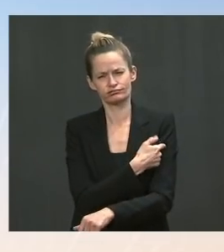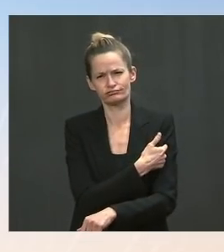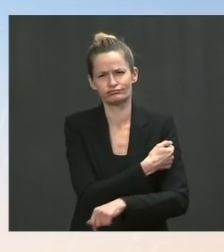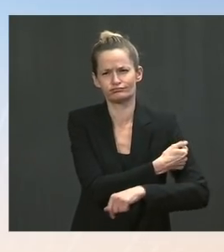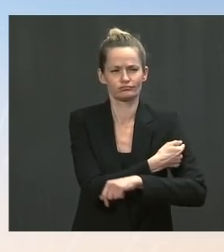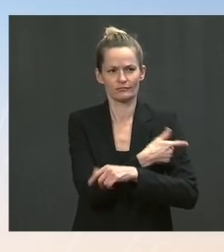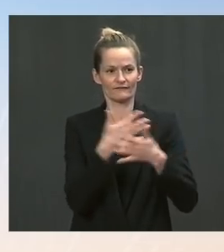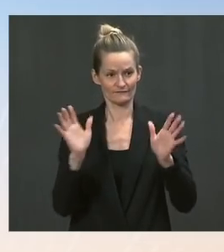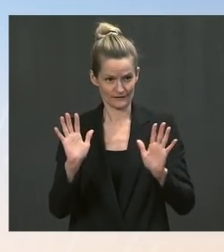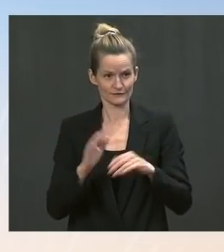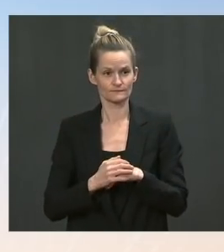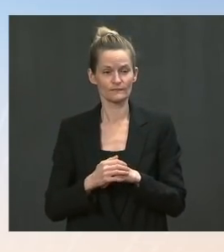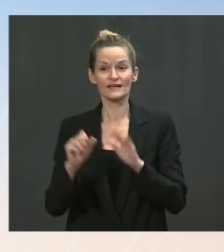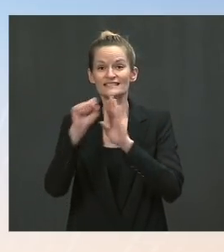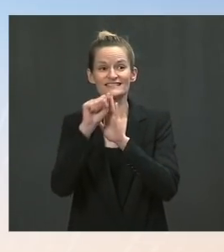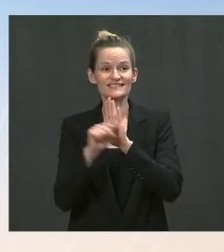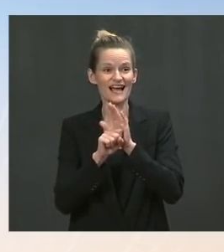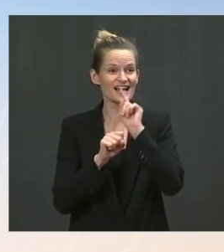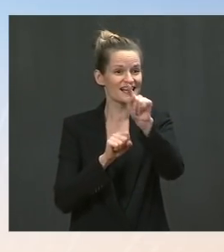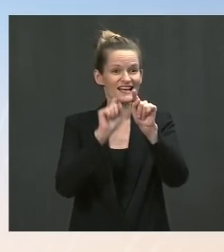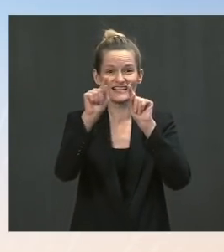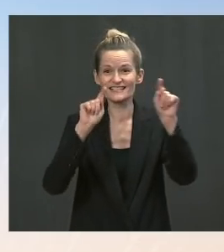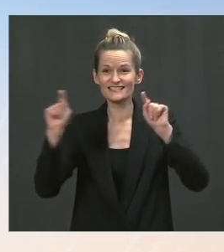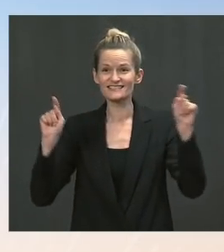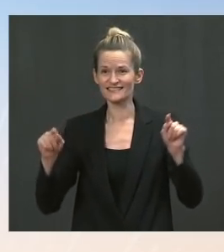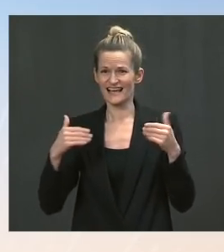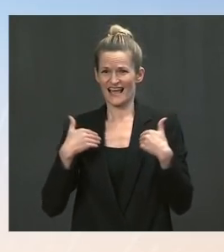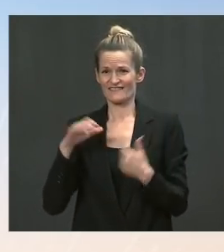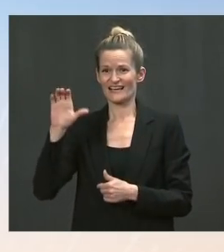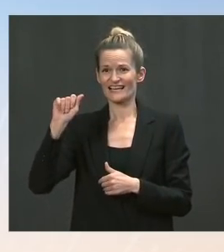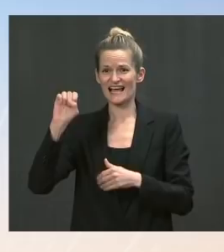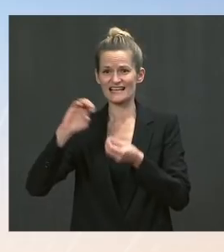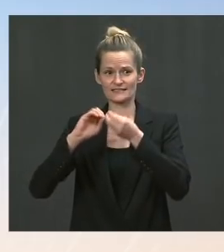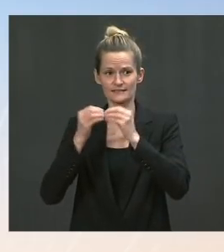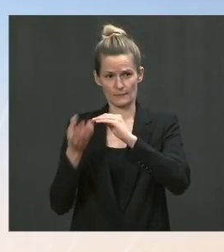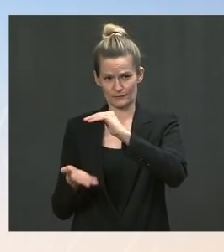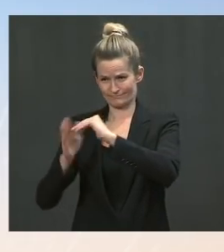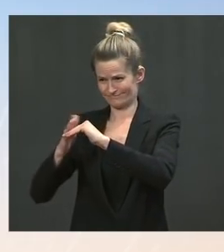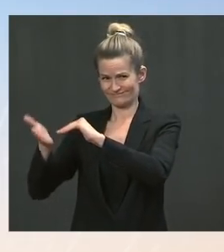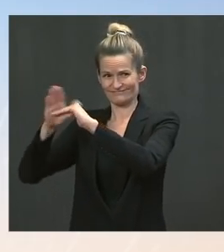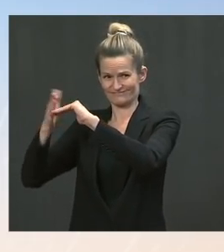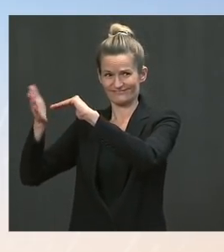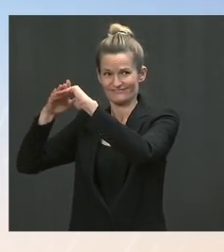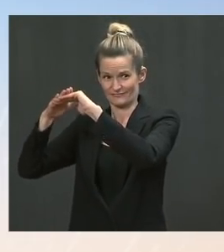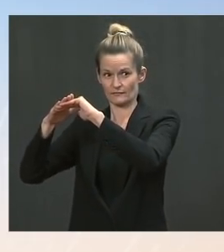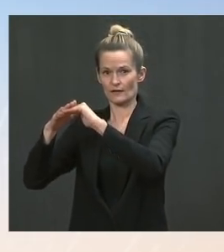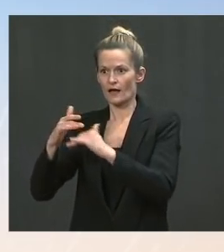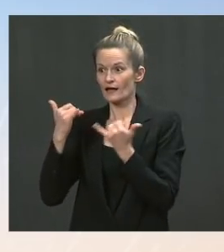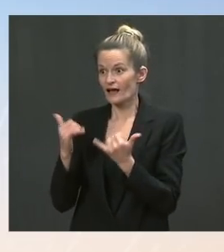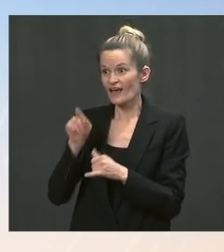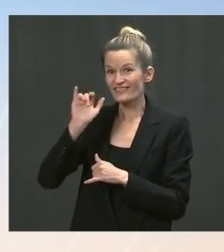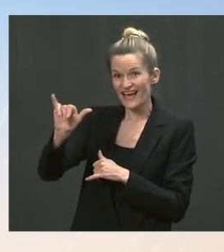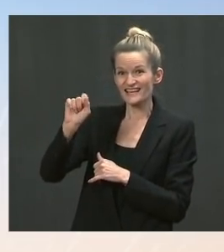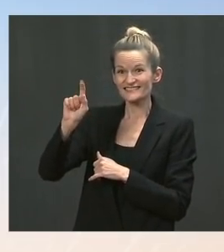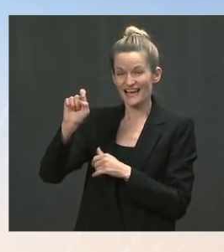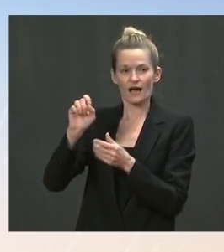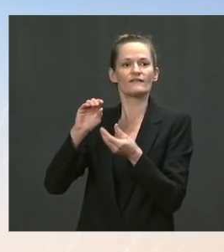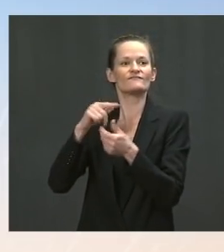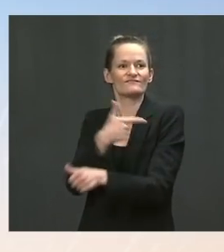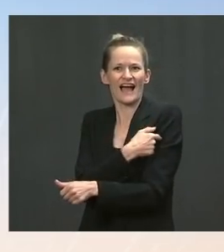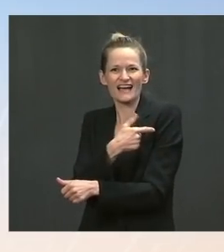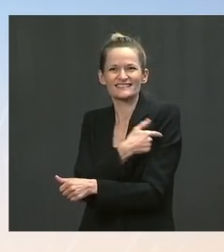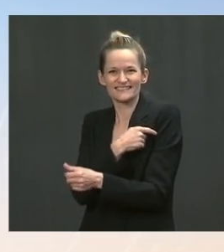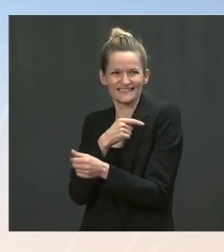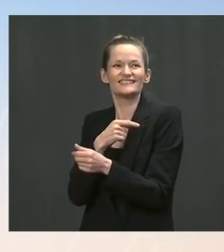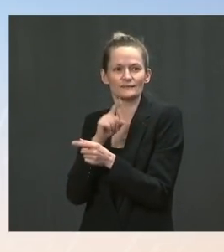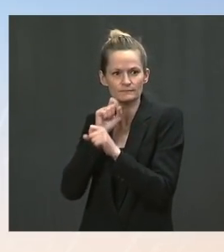case rates are seeing their vaccination rates grow the fastest. So, as we've said from the start, that's exactly what it's going to take to get us out of this pandemic. More